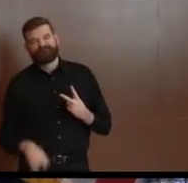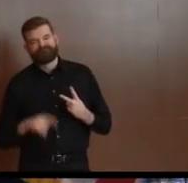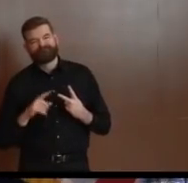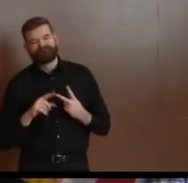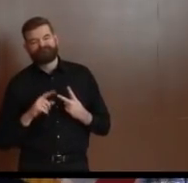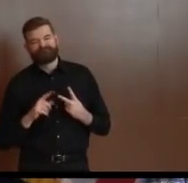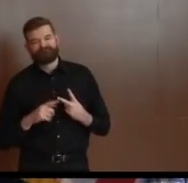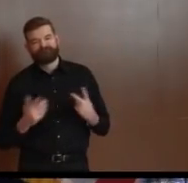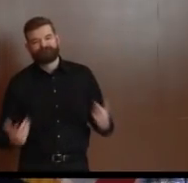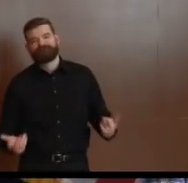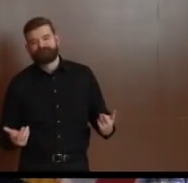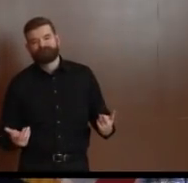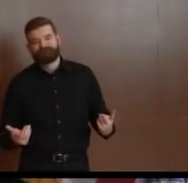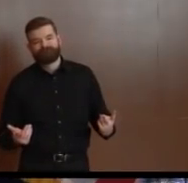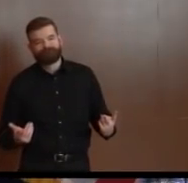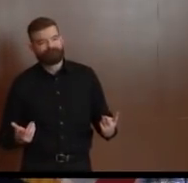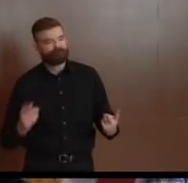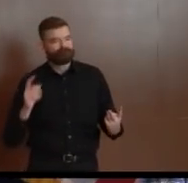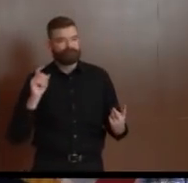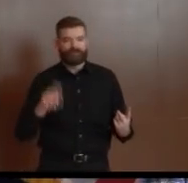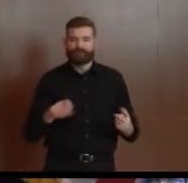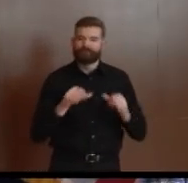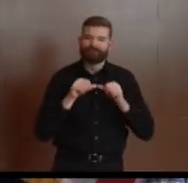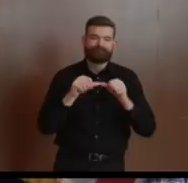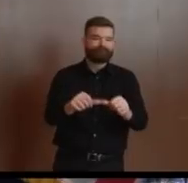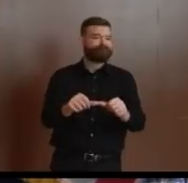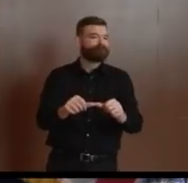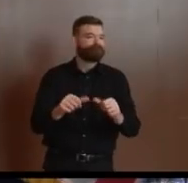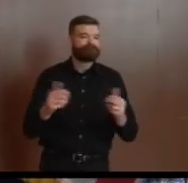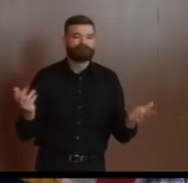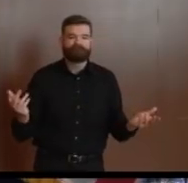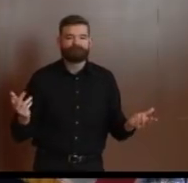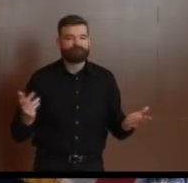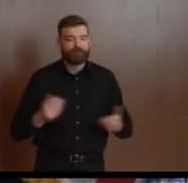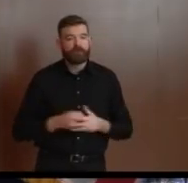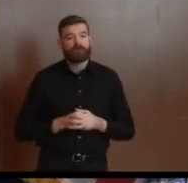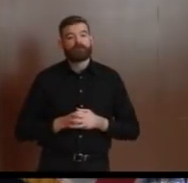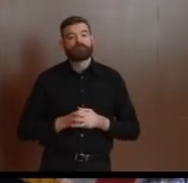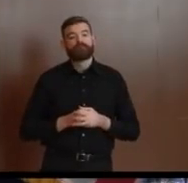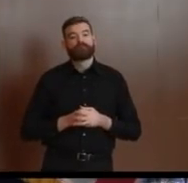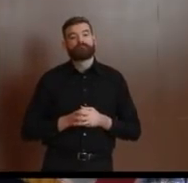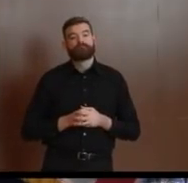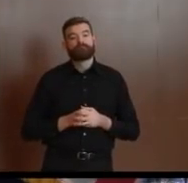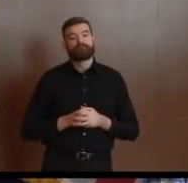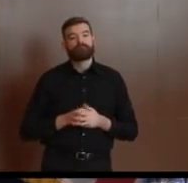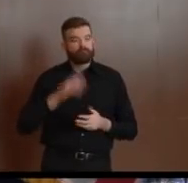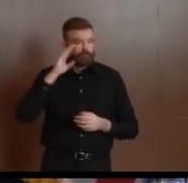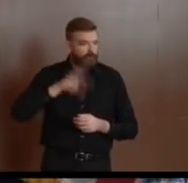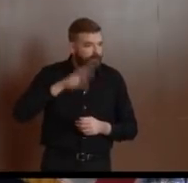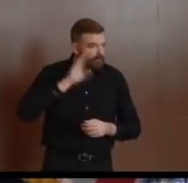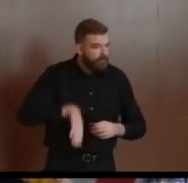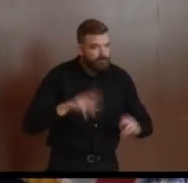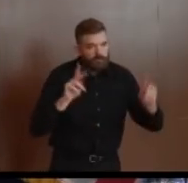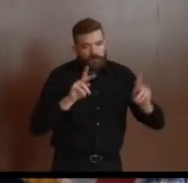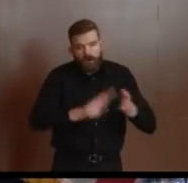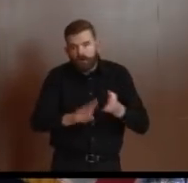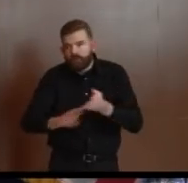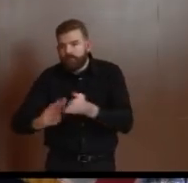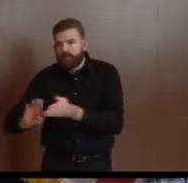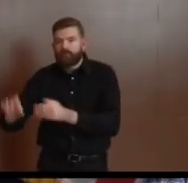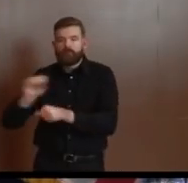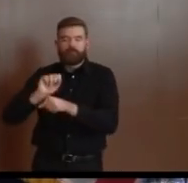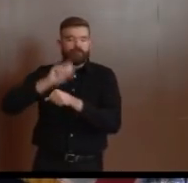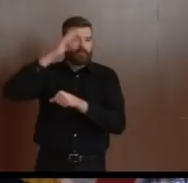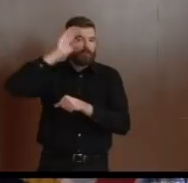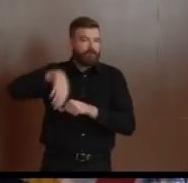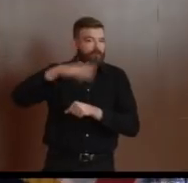and we continue to do that. But that does not come without a price, and we understand that. Now, for those who are out of work,